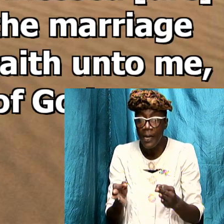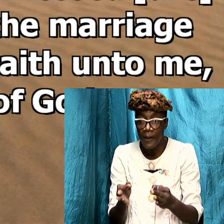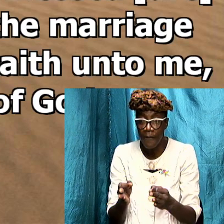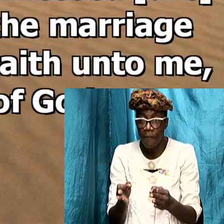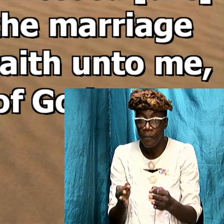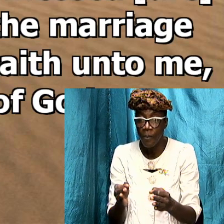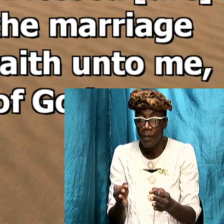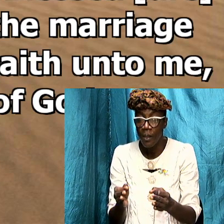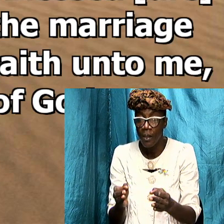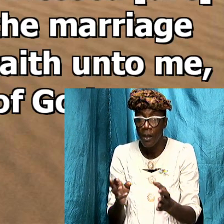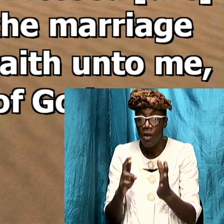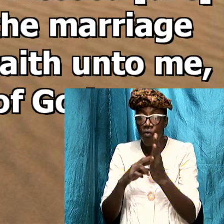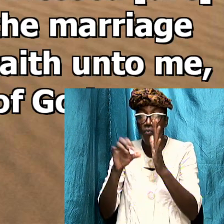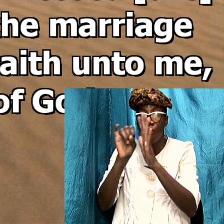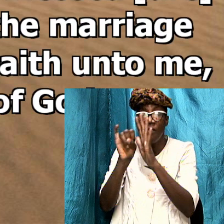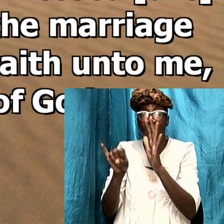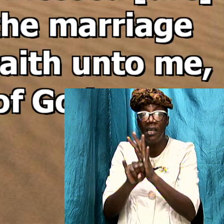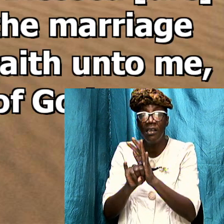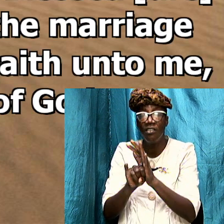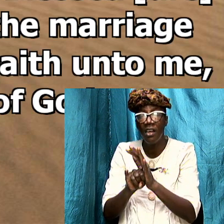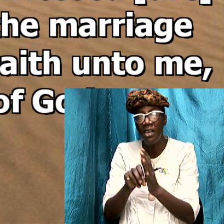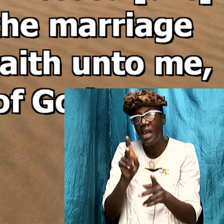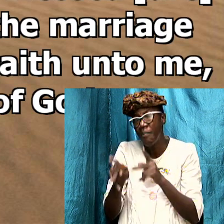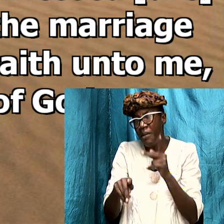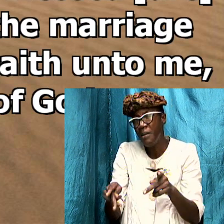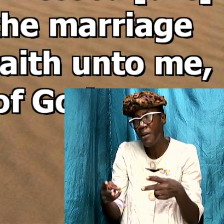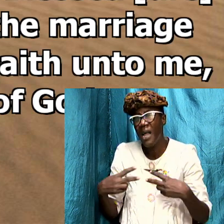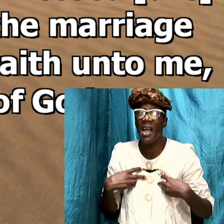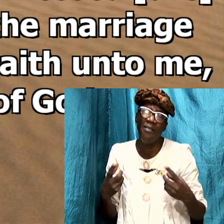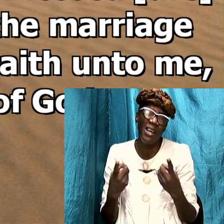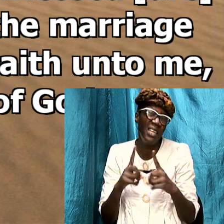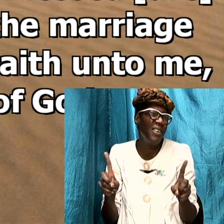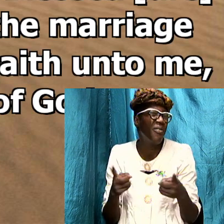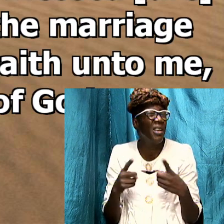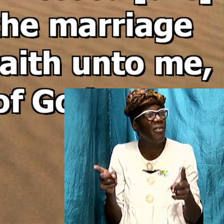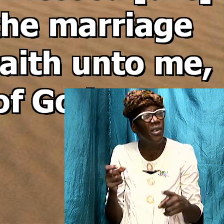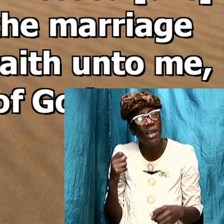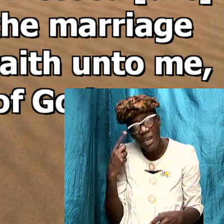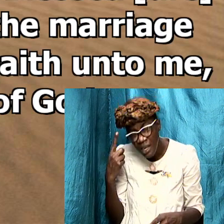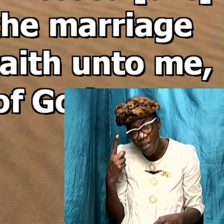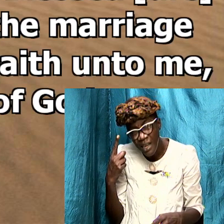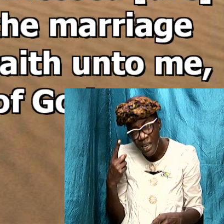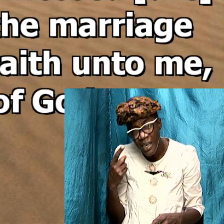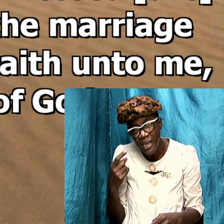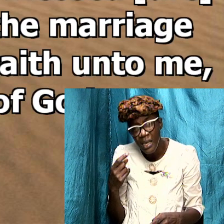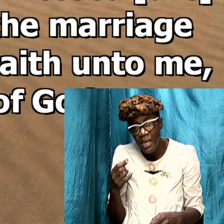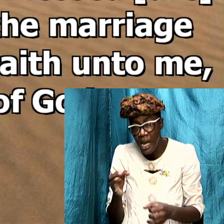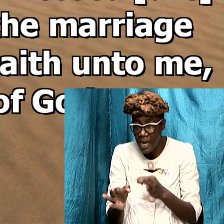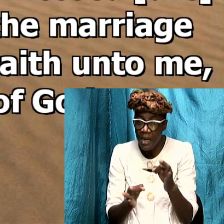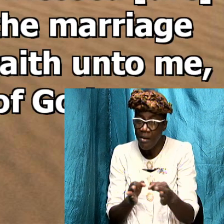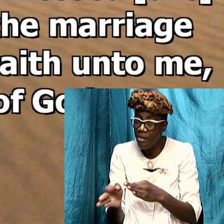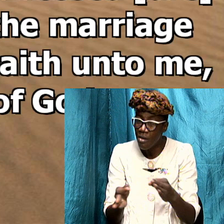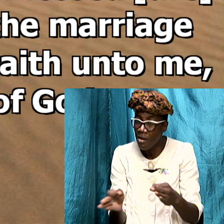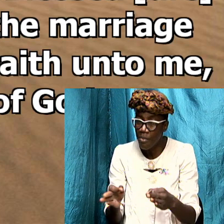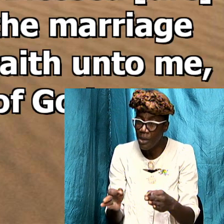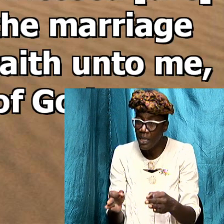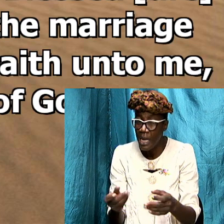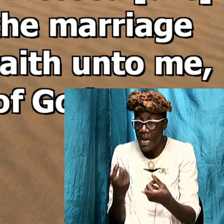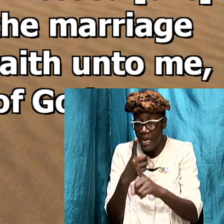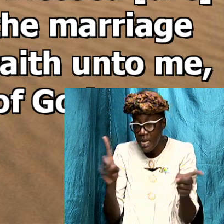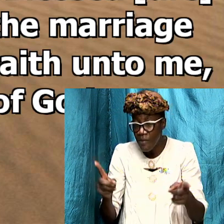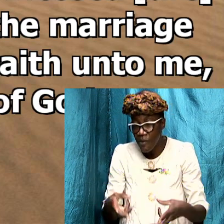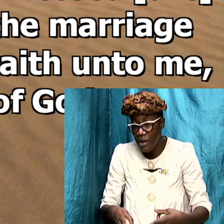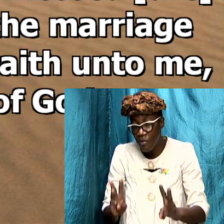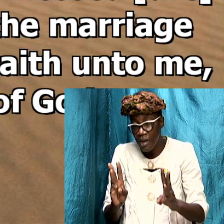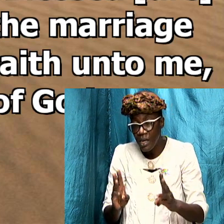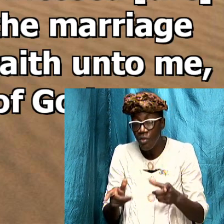there are folks that have different views and they interpret it in different ways and we are going to look at what some of the folks